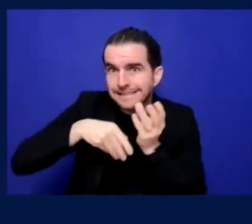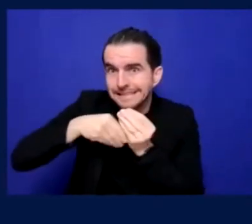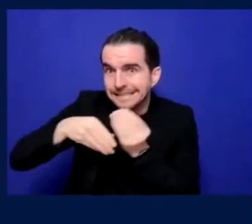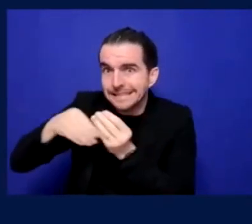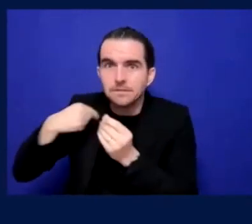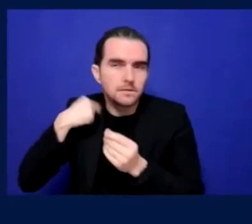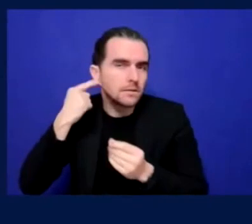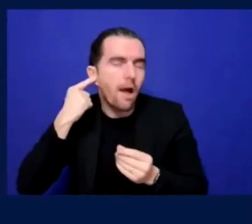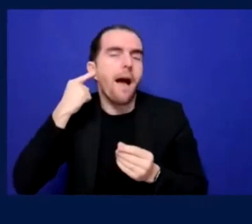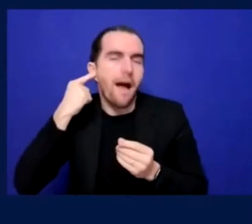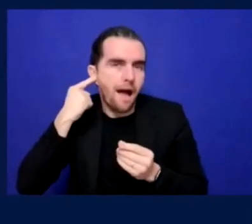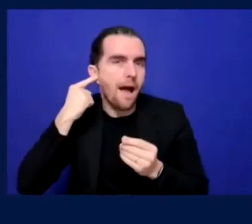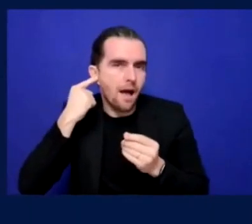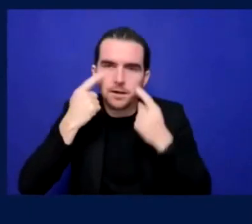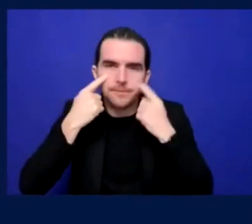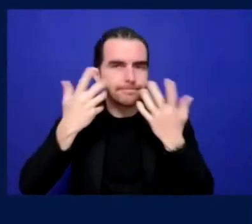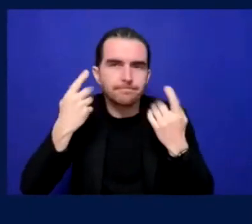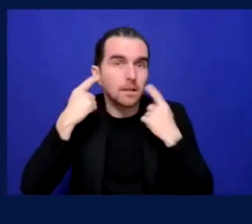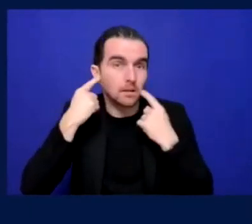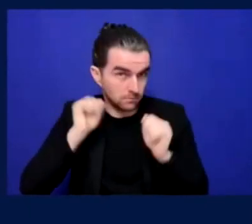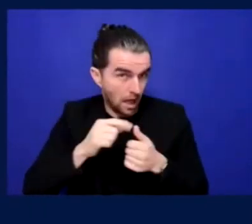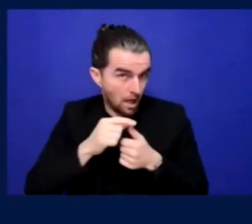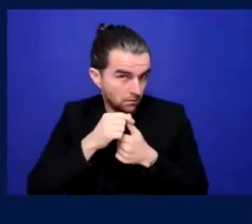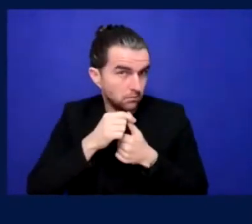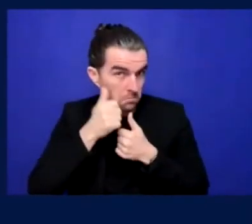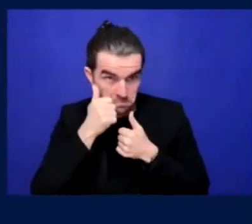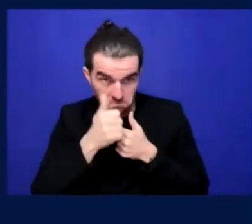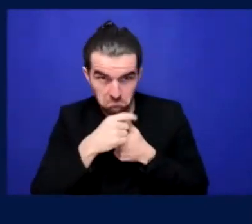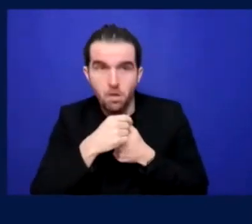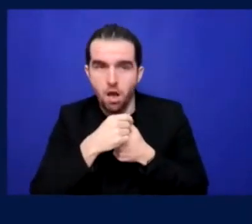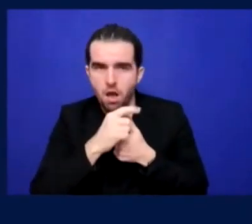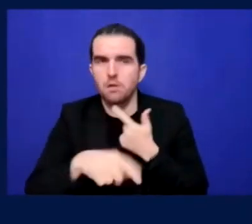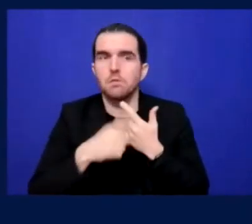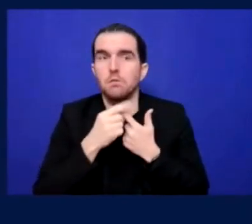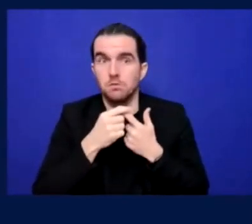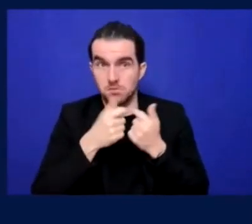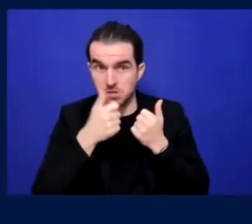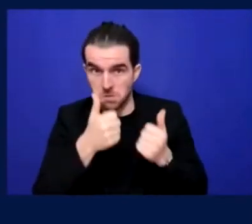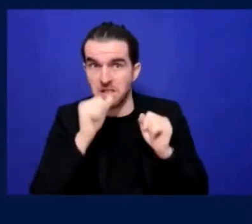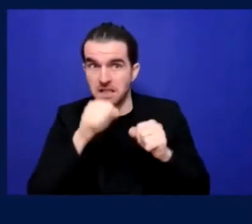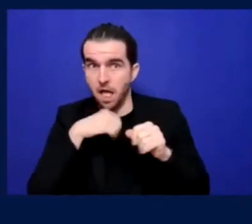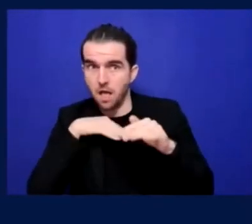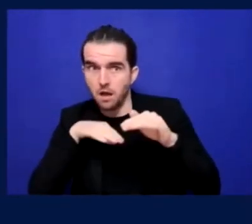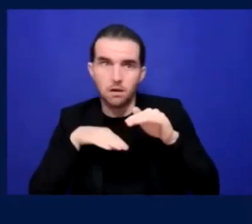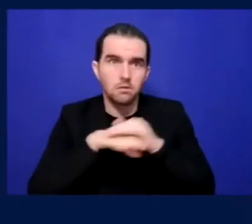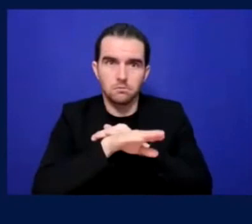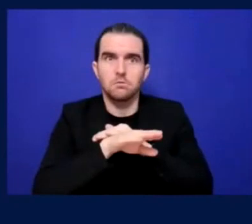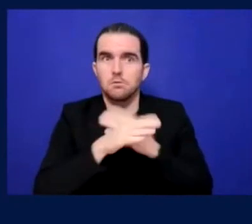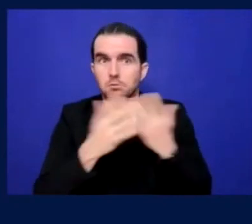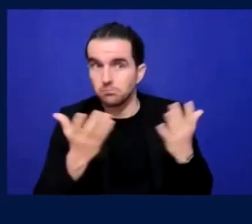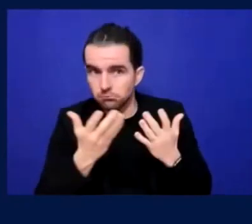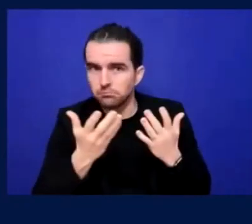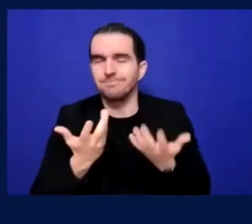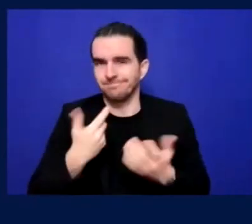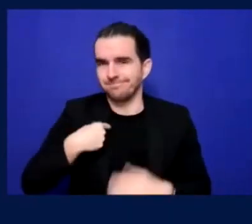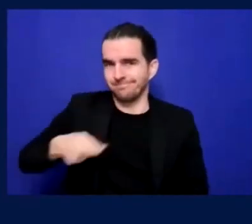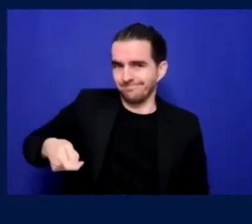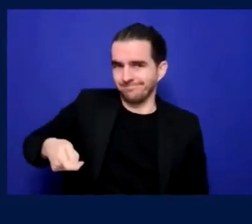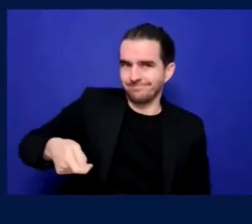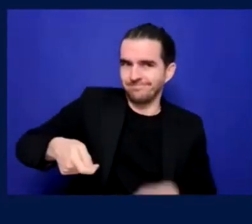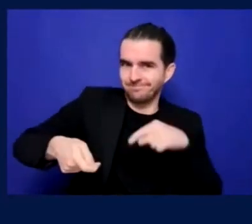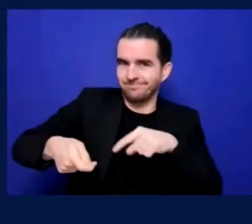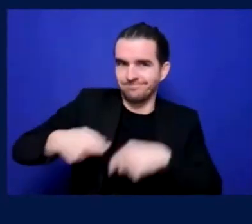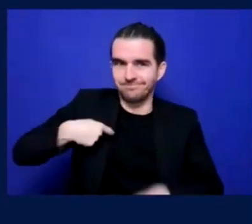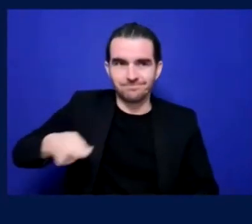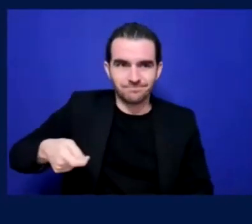Um, you want to find out, you know, the nearest public transport links to the ground. And then you've got to sort of plan